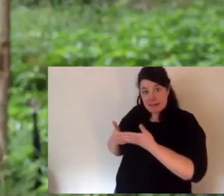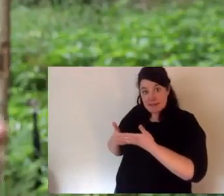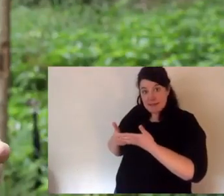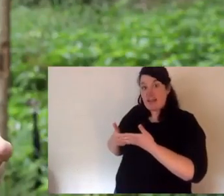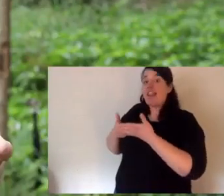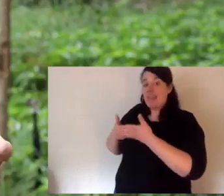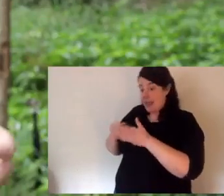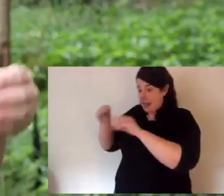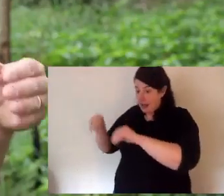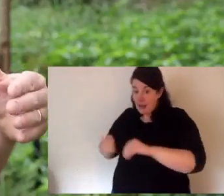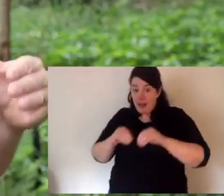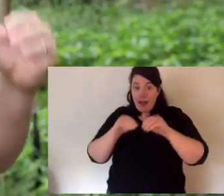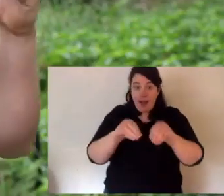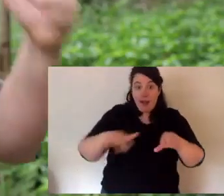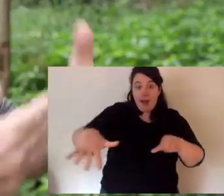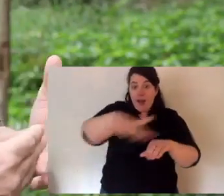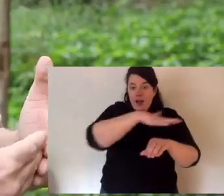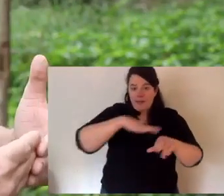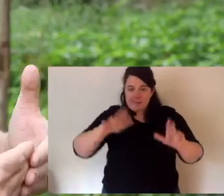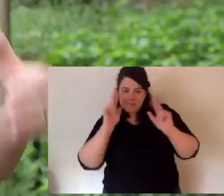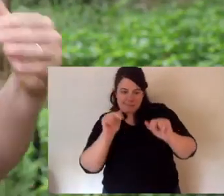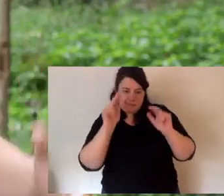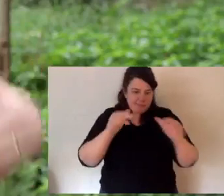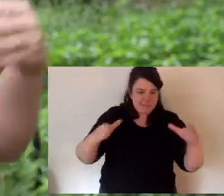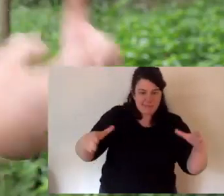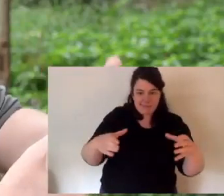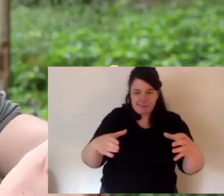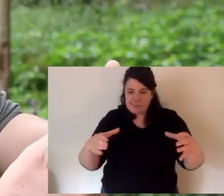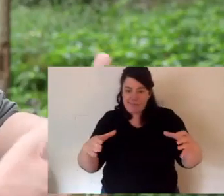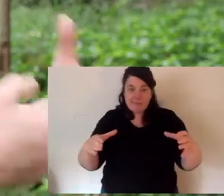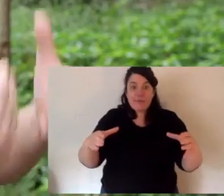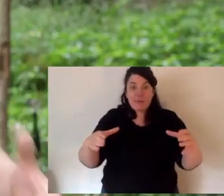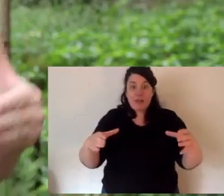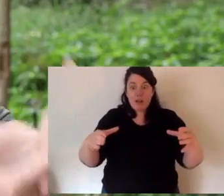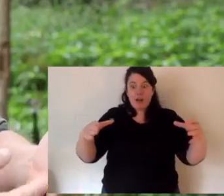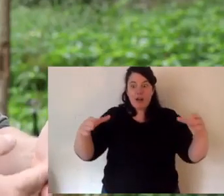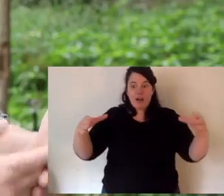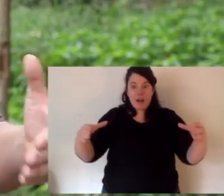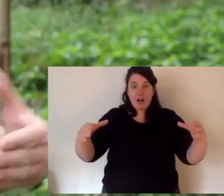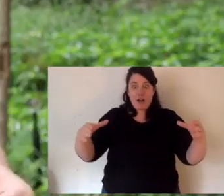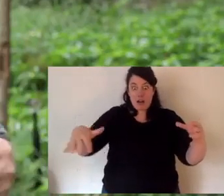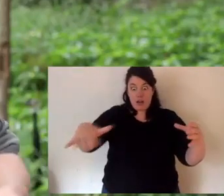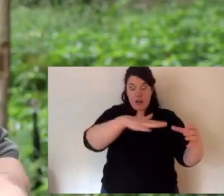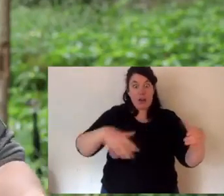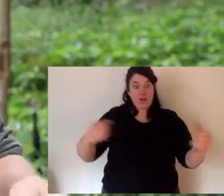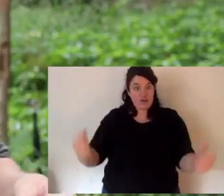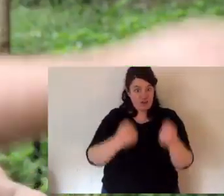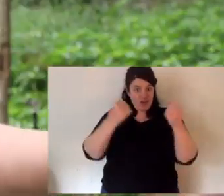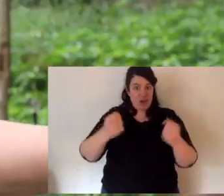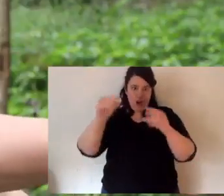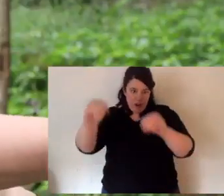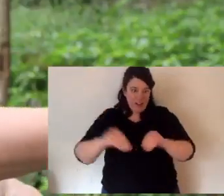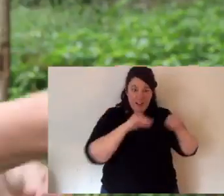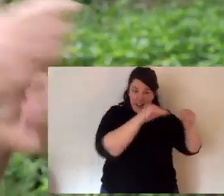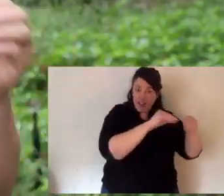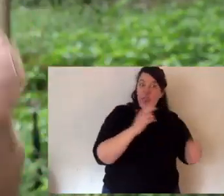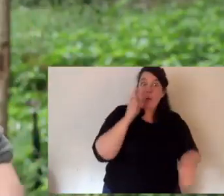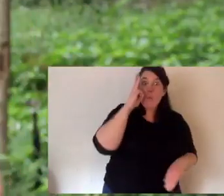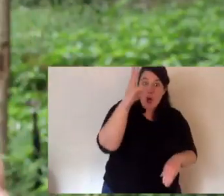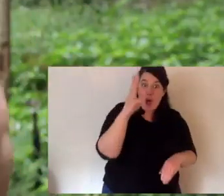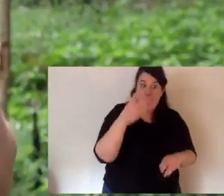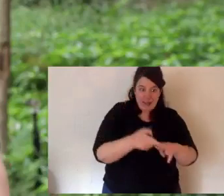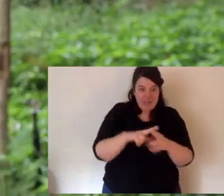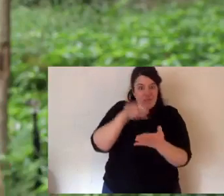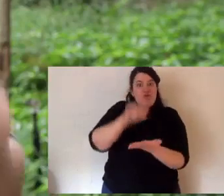a population. We need to be able to build a facility to then breed quolls. Once we breed, we can then release to Aussie Ark sanctuaries and